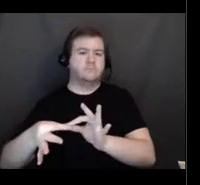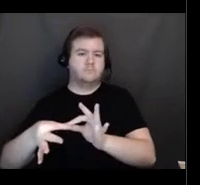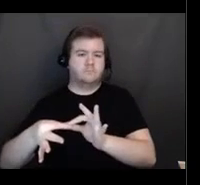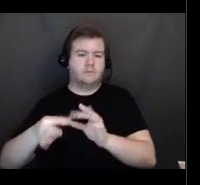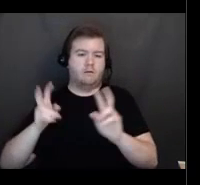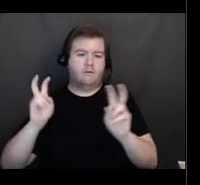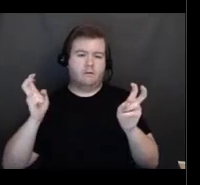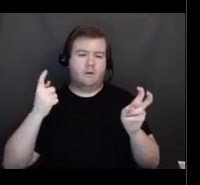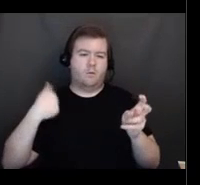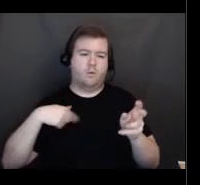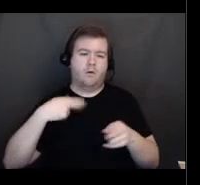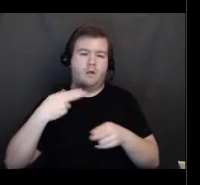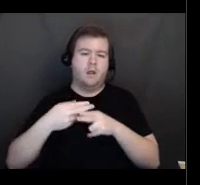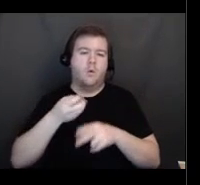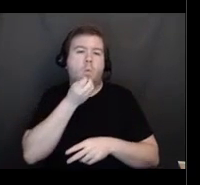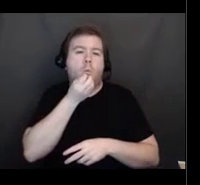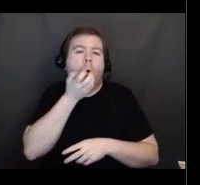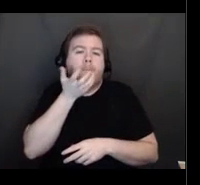transfer.